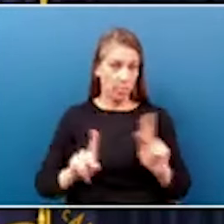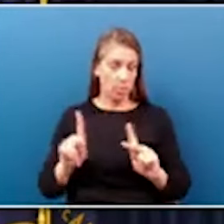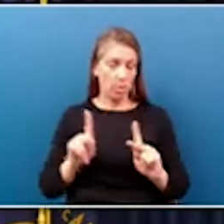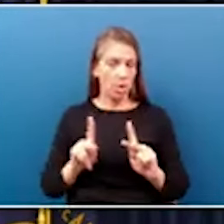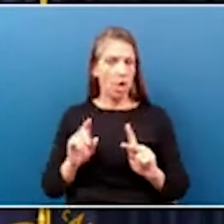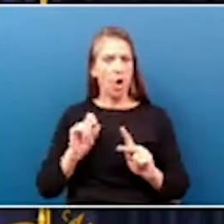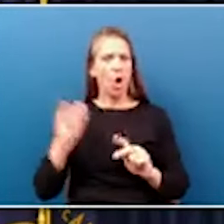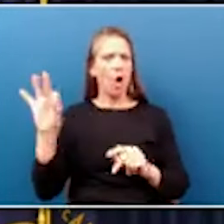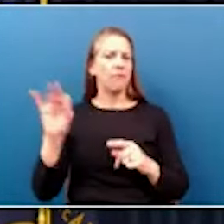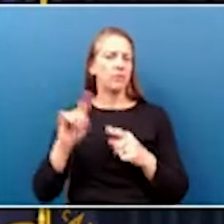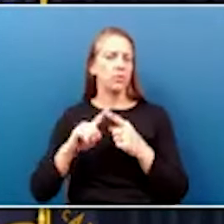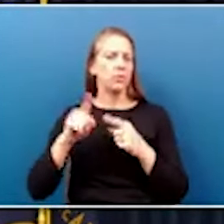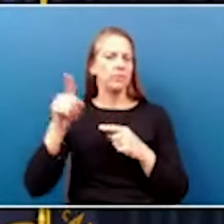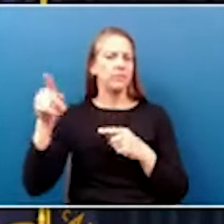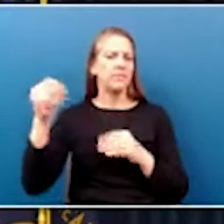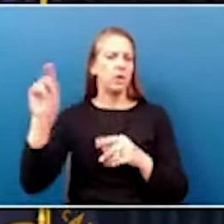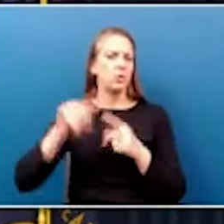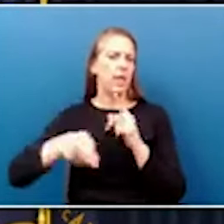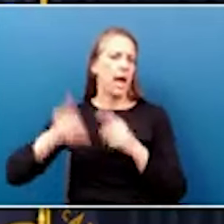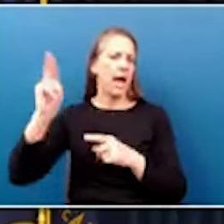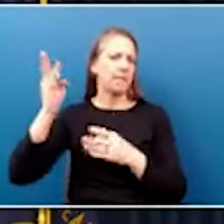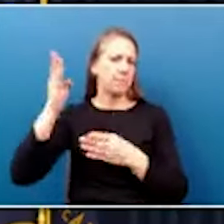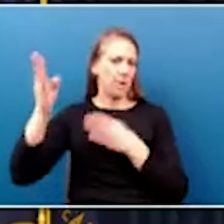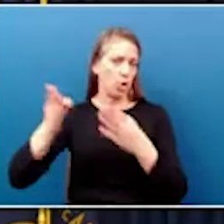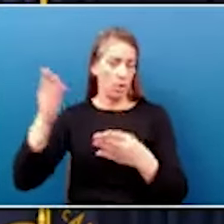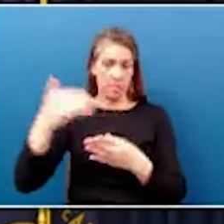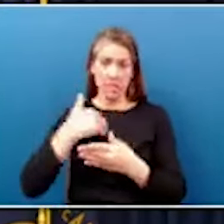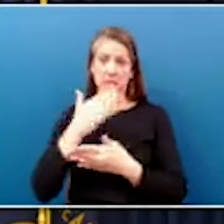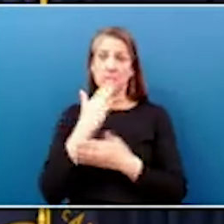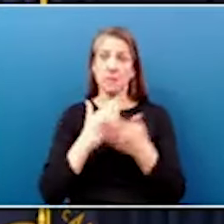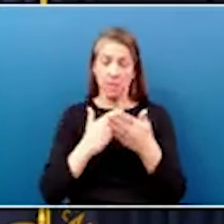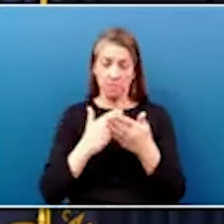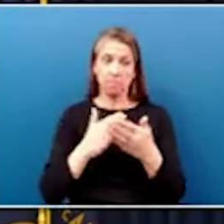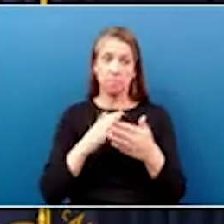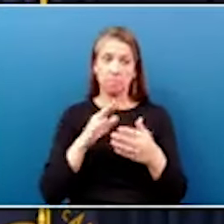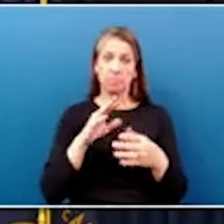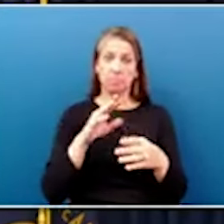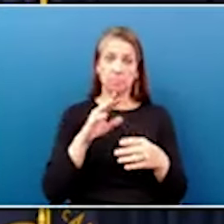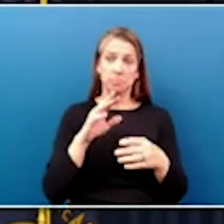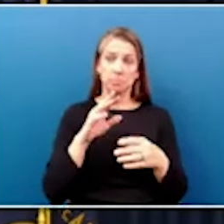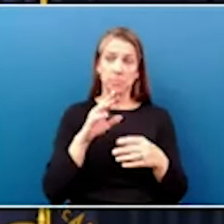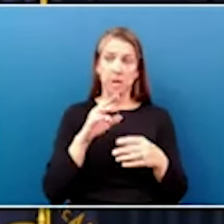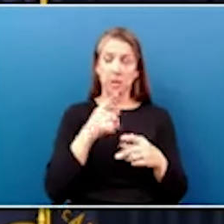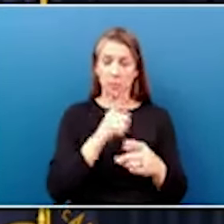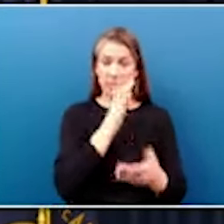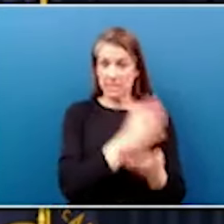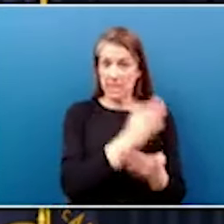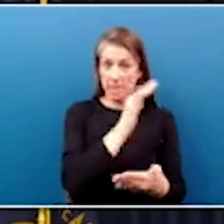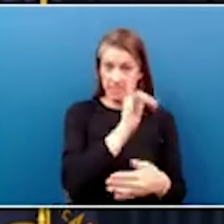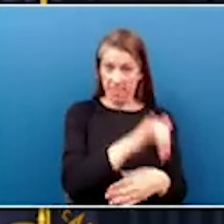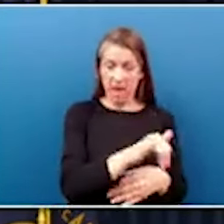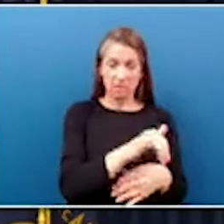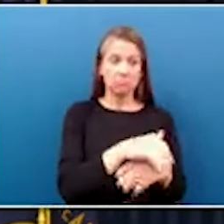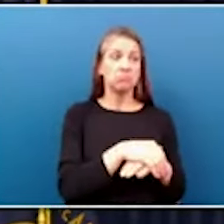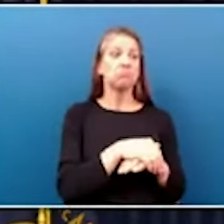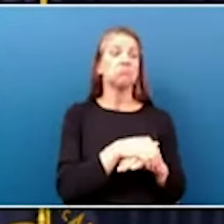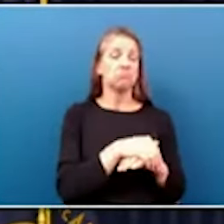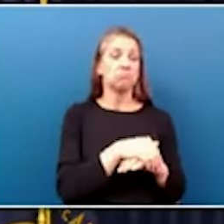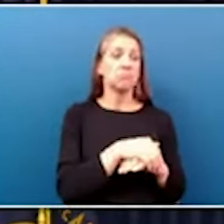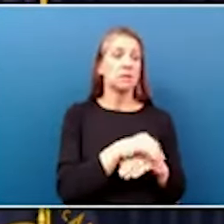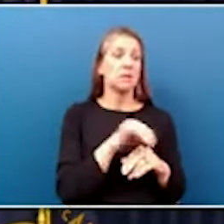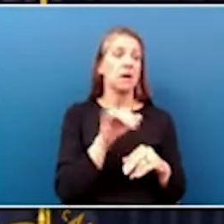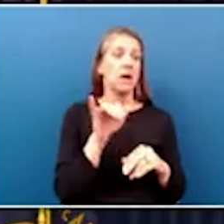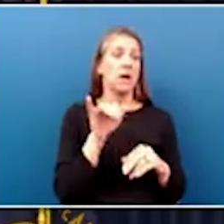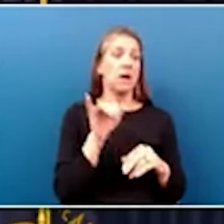bidder. There's been a provision in at least one of the versions that would stop that practice, which would if a